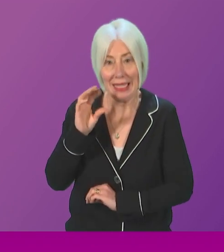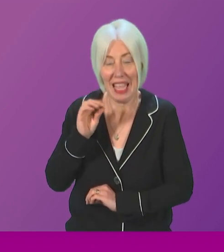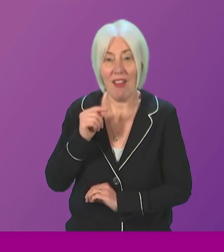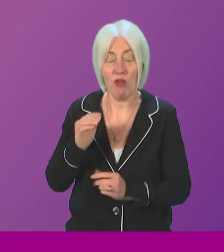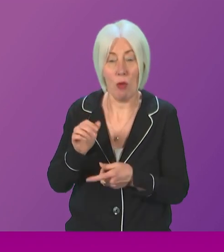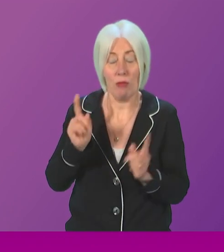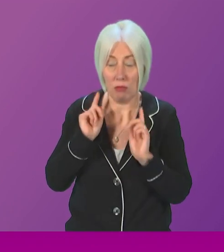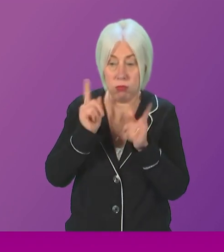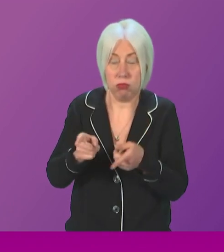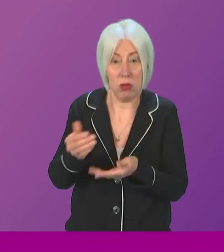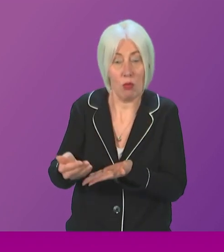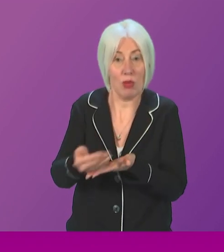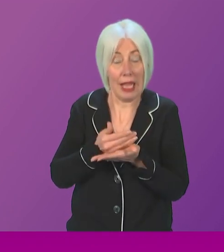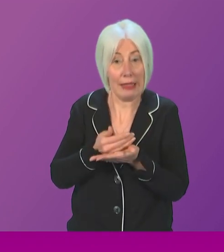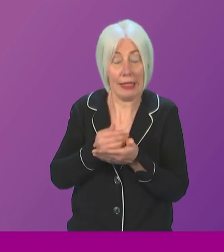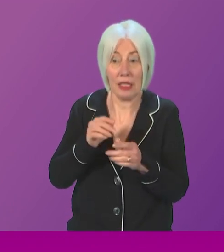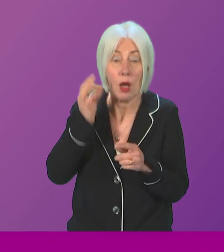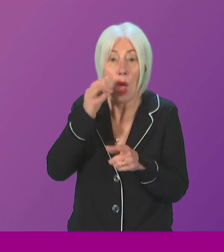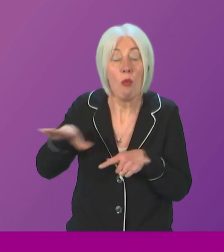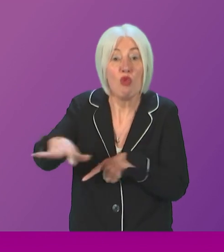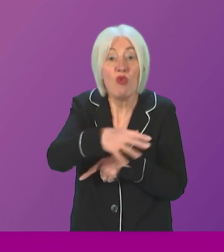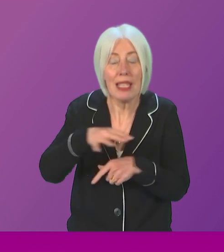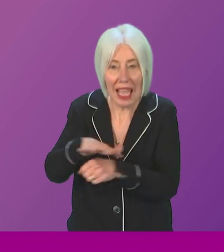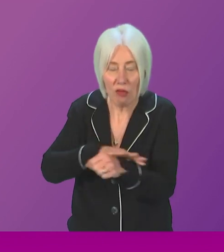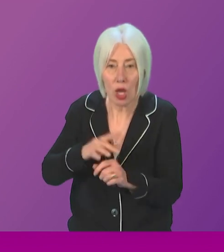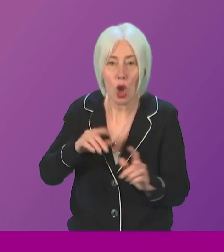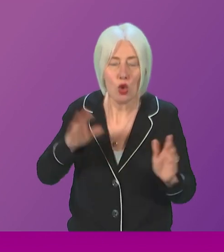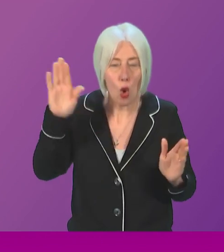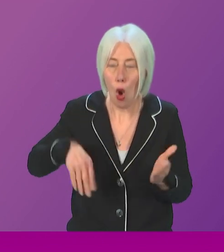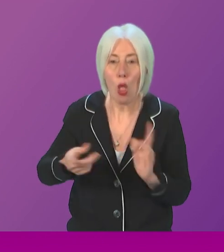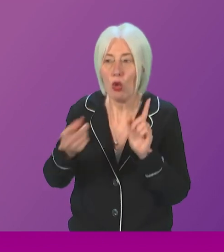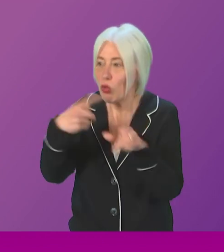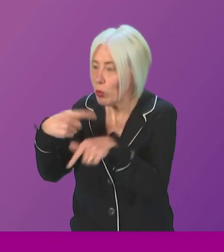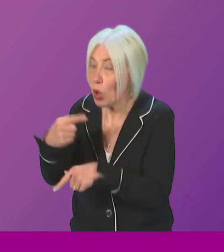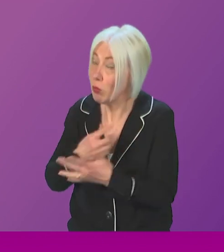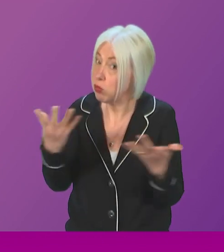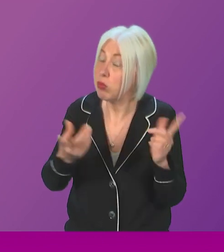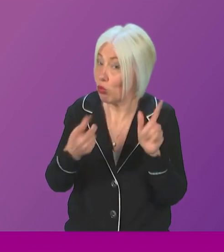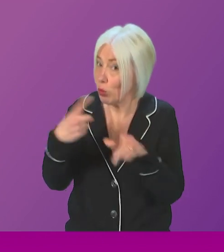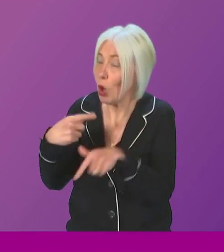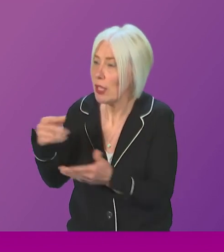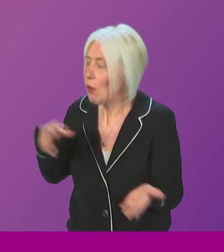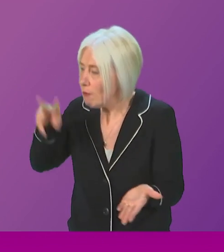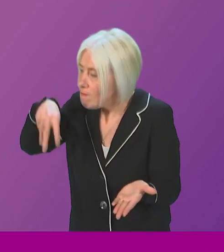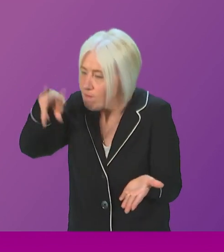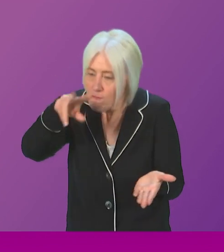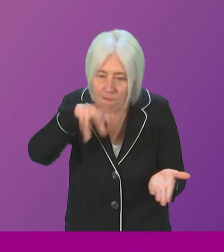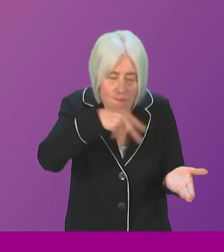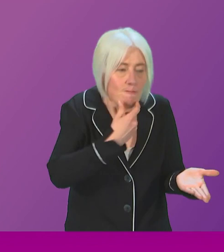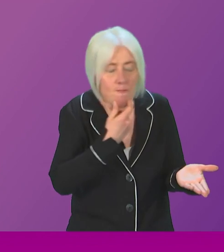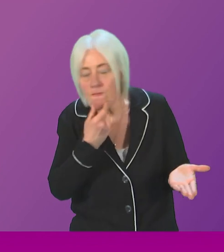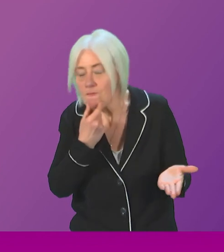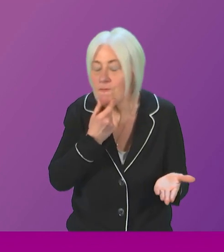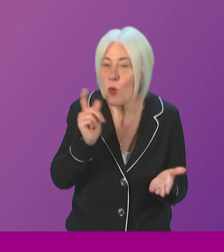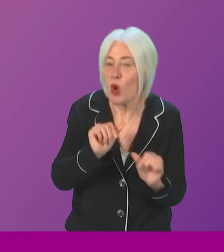that we do take some time to carefully consider all the responses, and there has been a substantial number of responses before we set out our